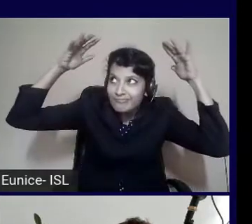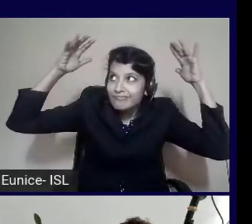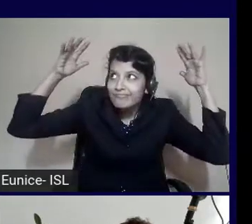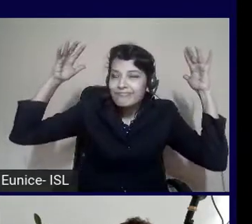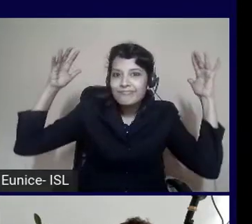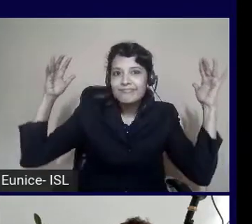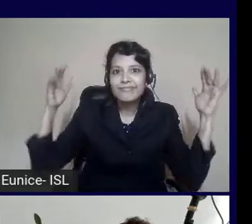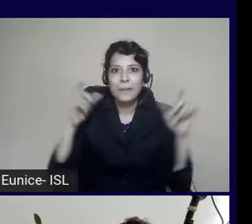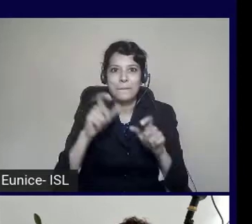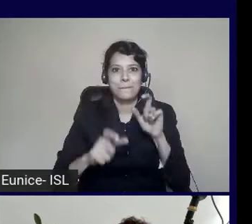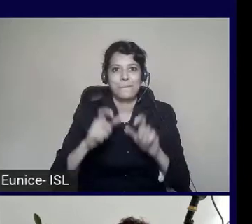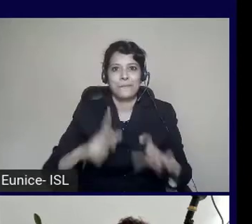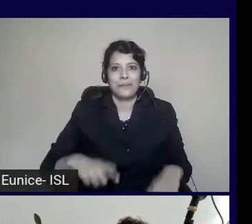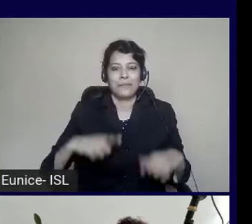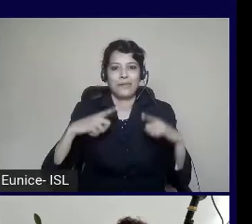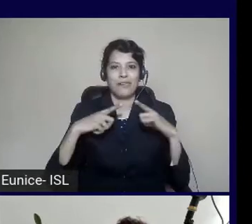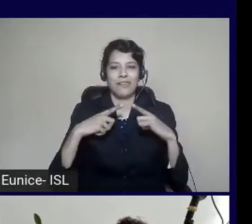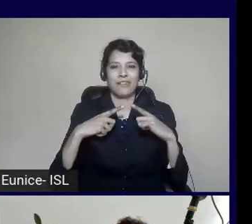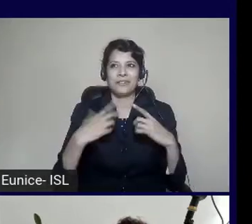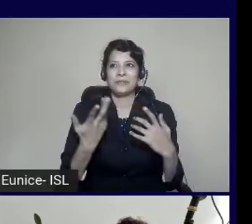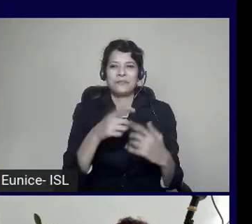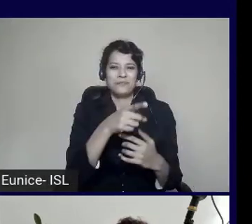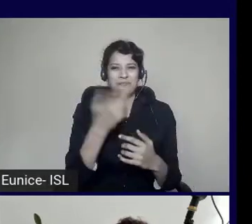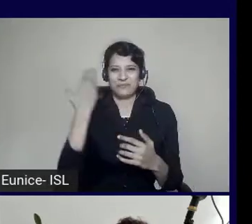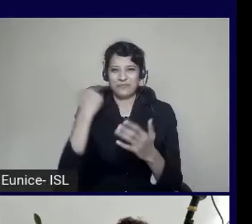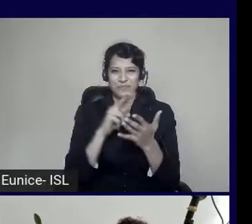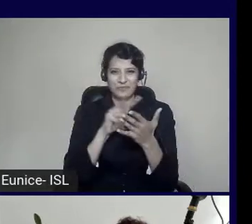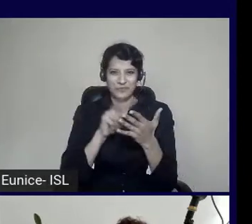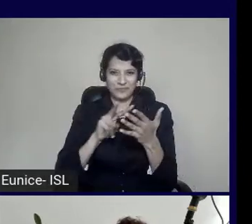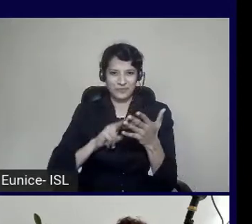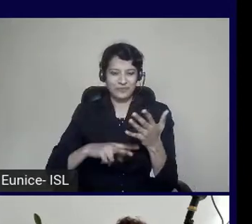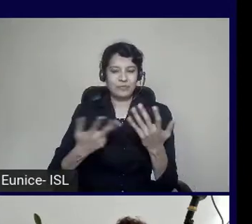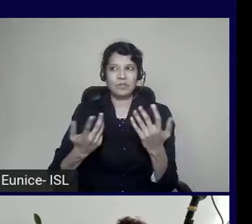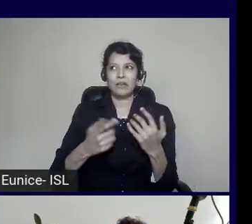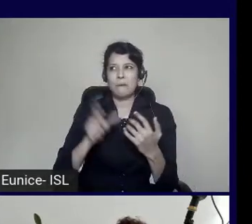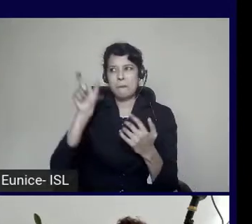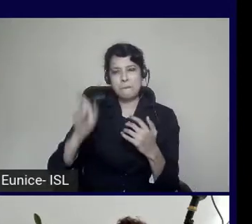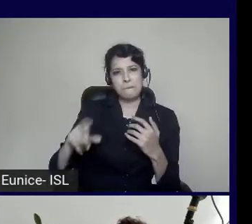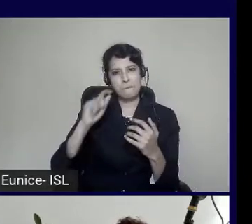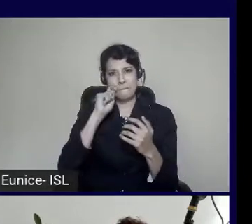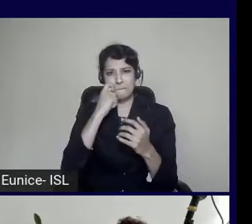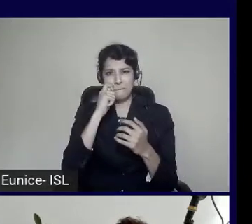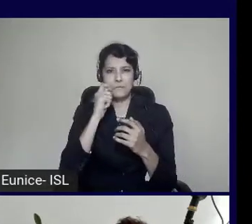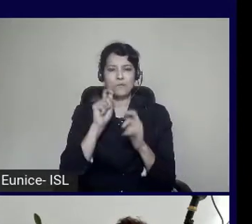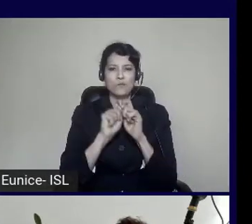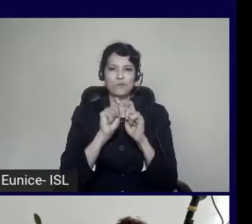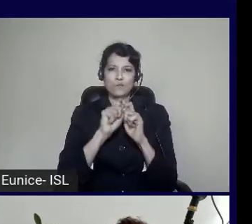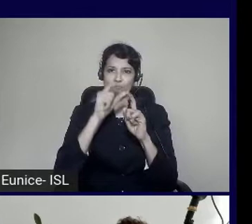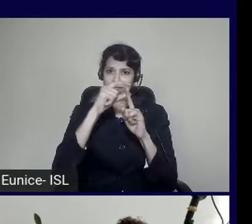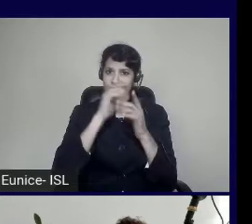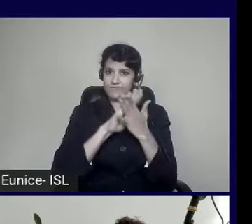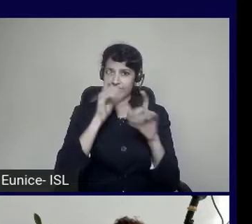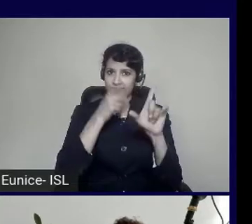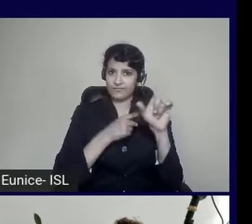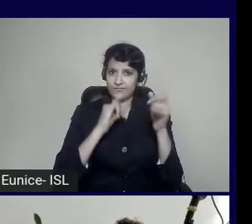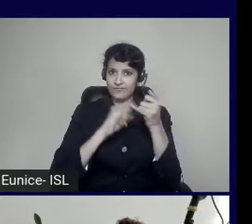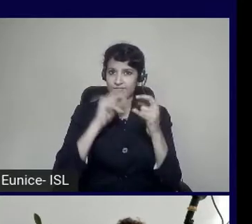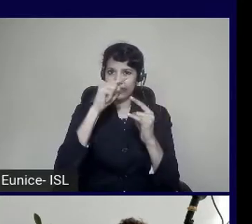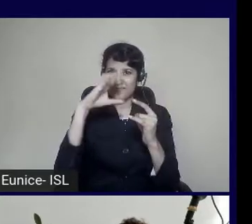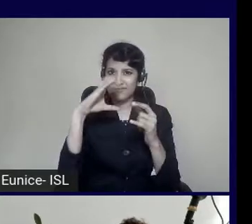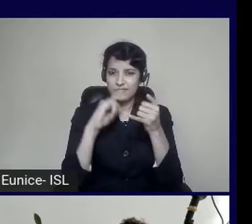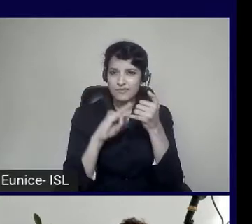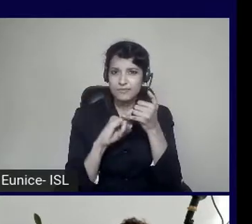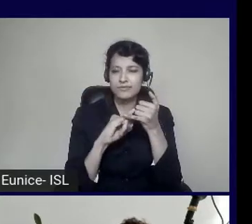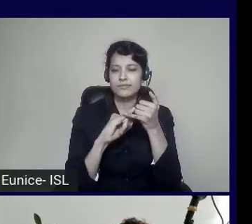was reading recently by one of the physicists that said that the universe